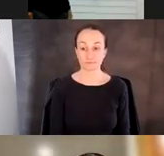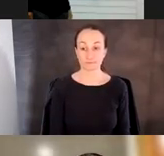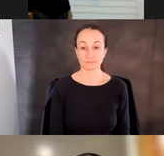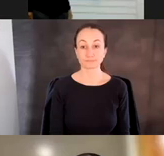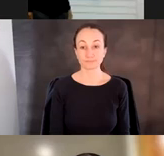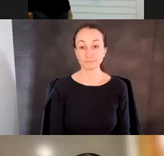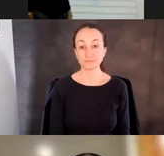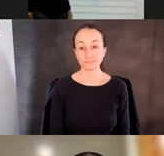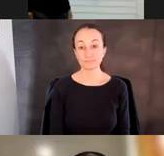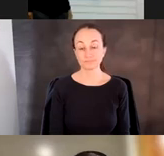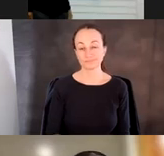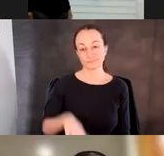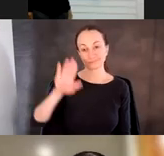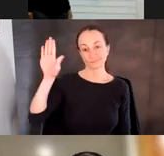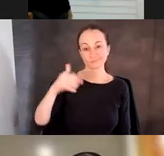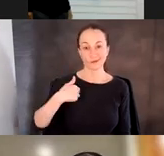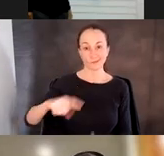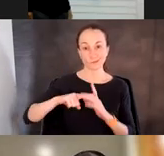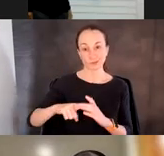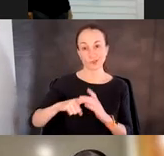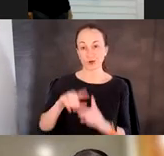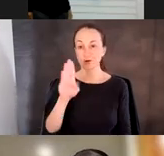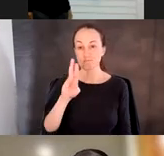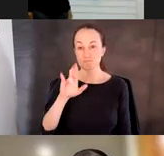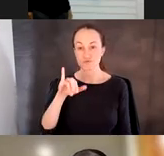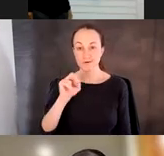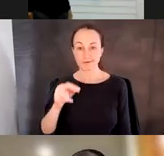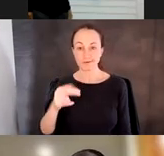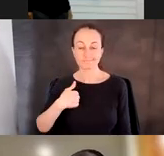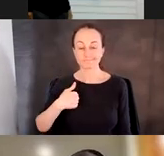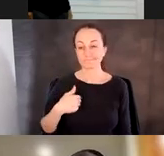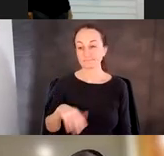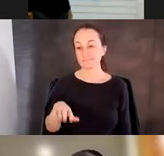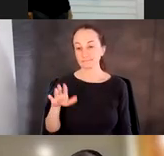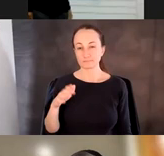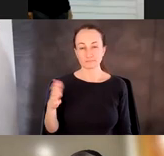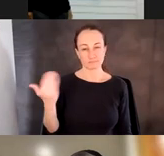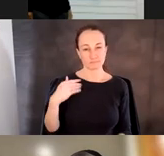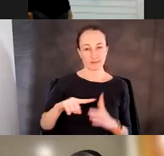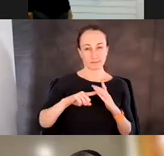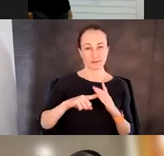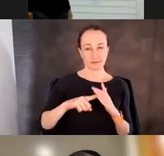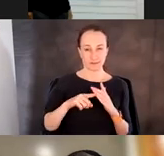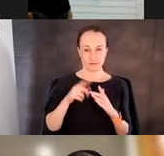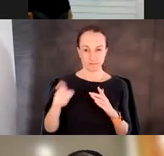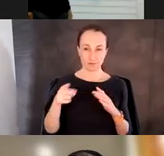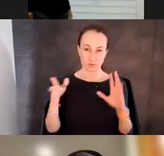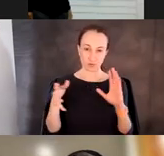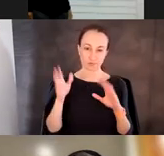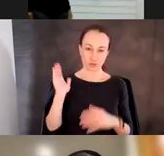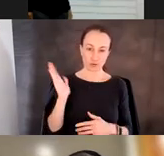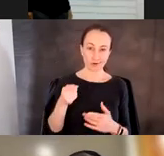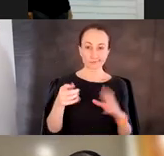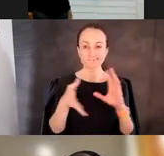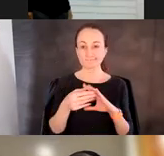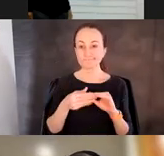but I'll, I'll, I'll start with a question that I had. So earlier, uh, on, in the talk, you were talking about, um, this access